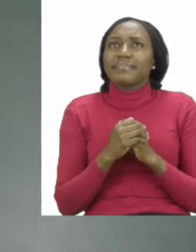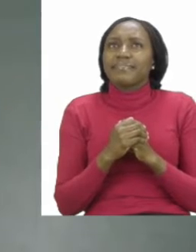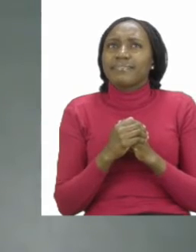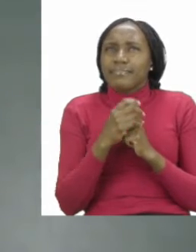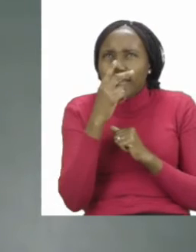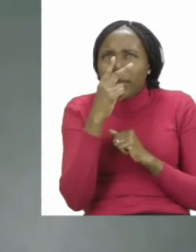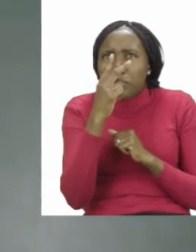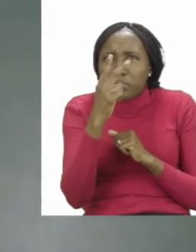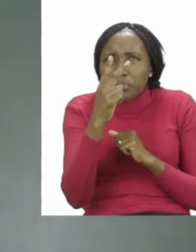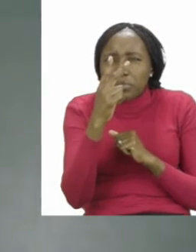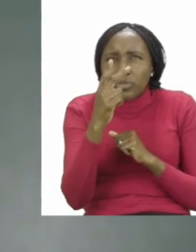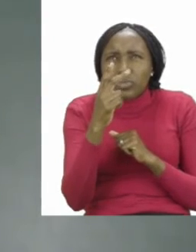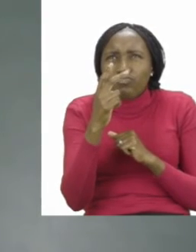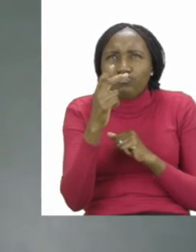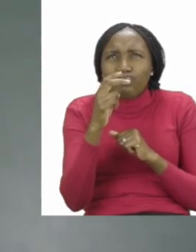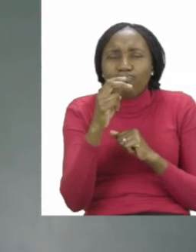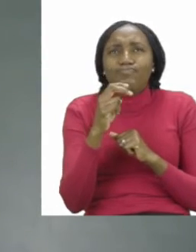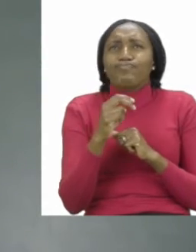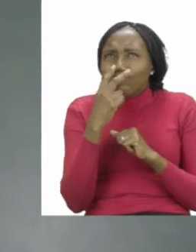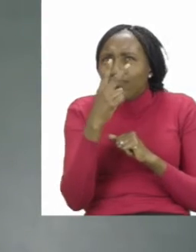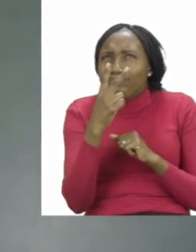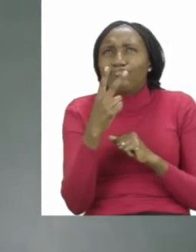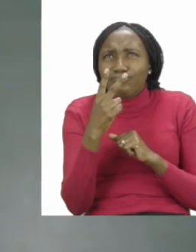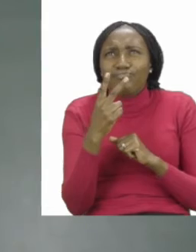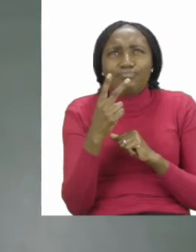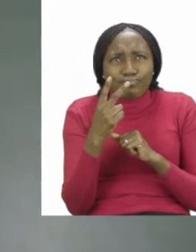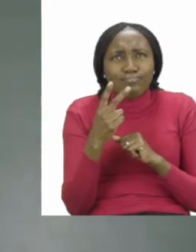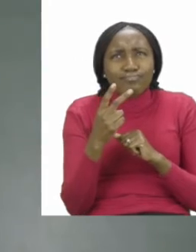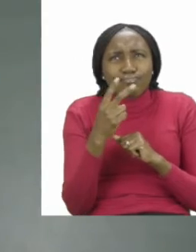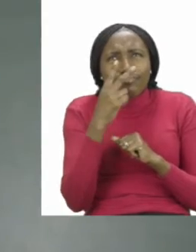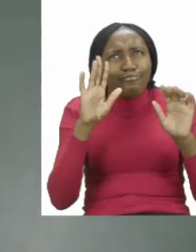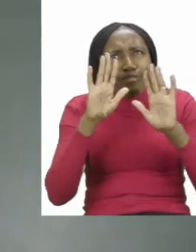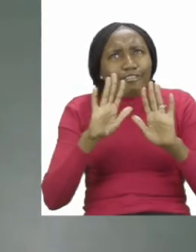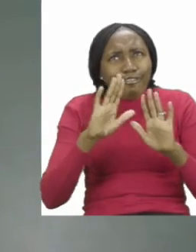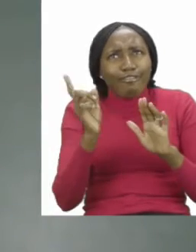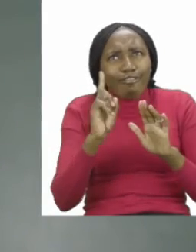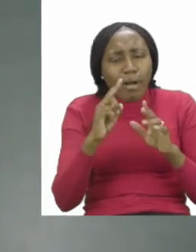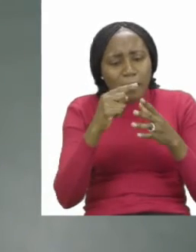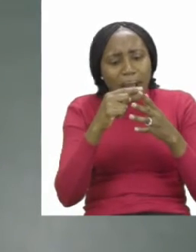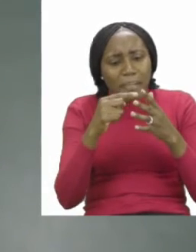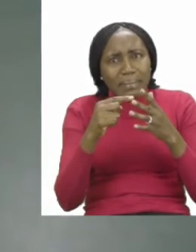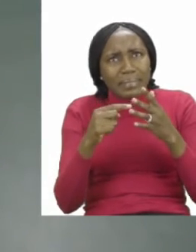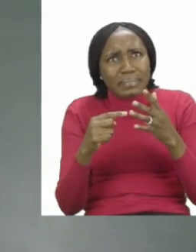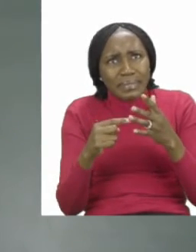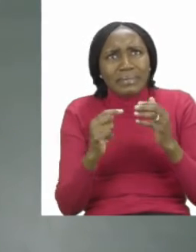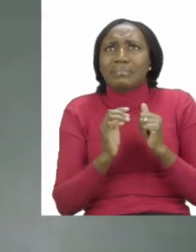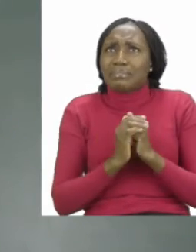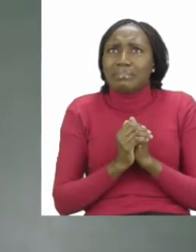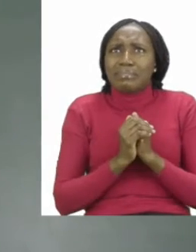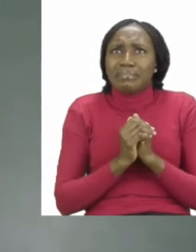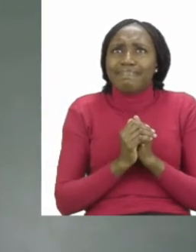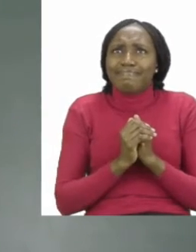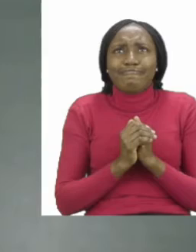look closely to this picture of the giraffe you will see that this giraffe is nice and